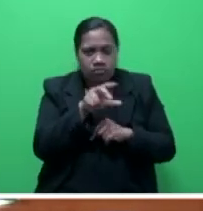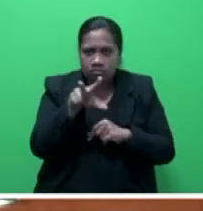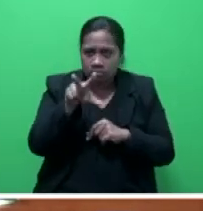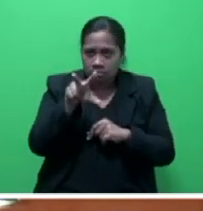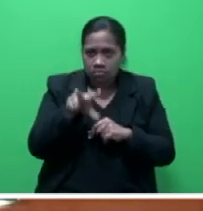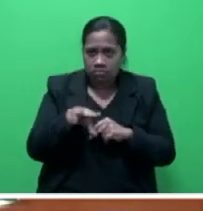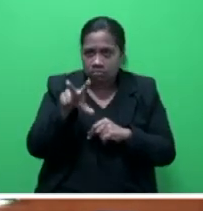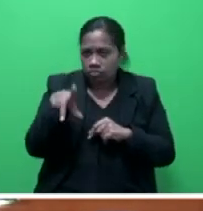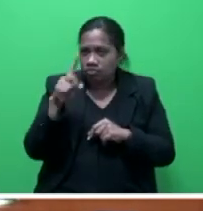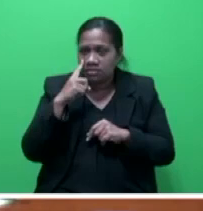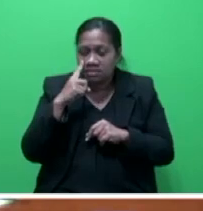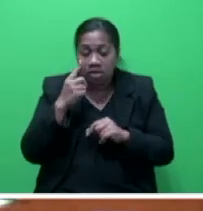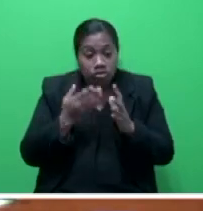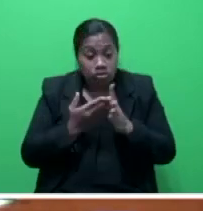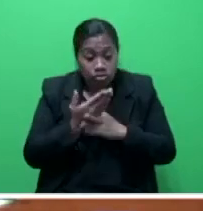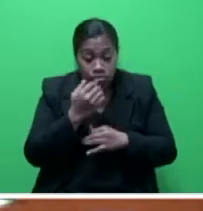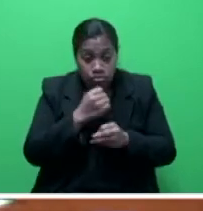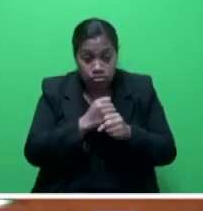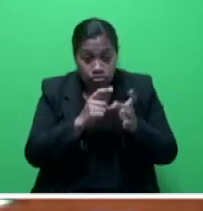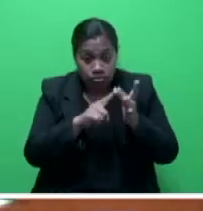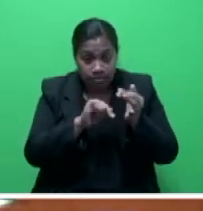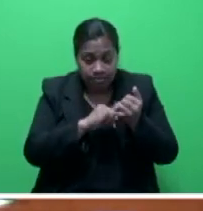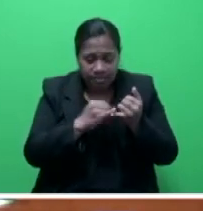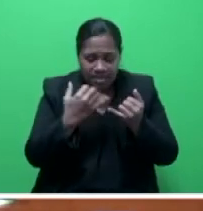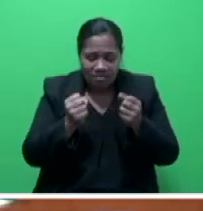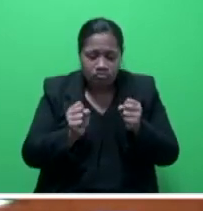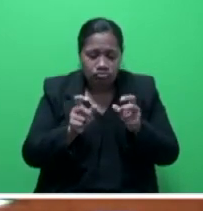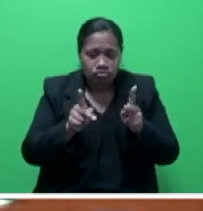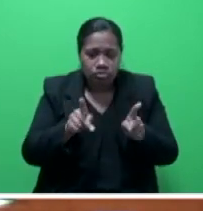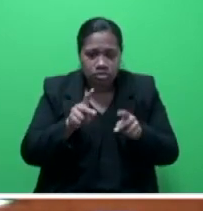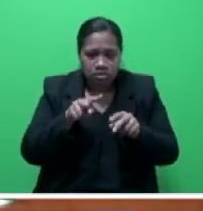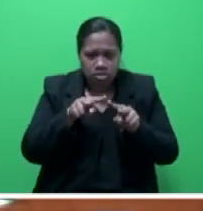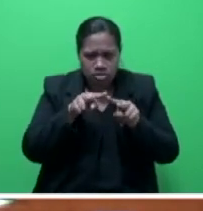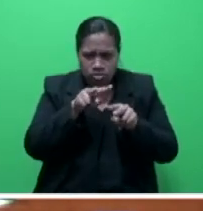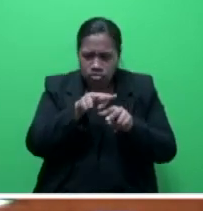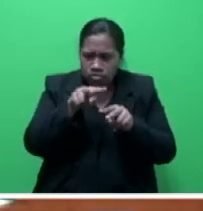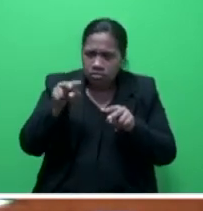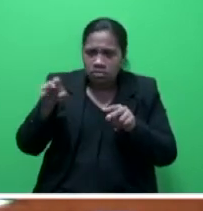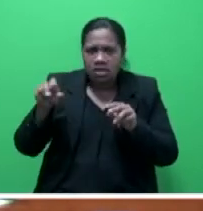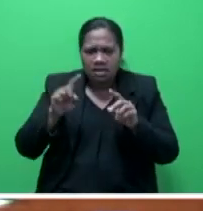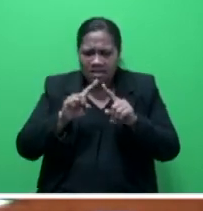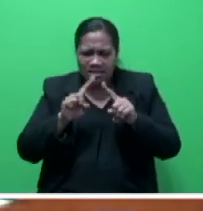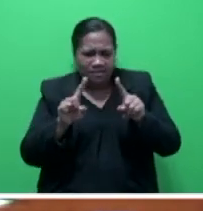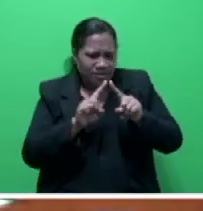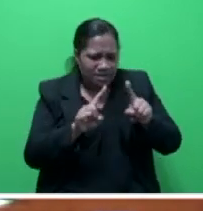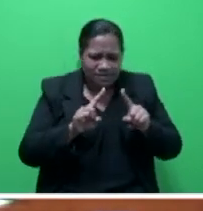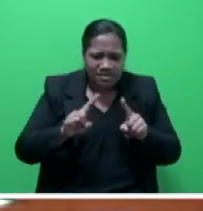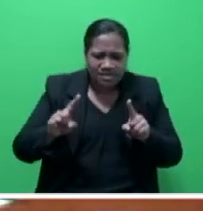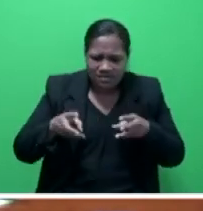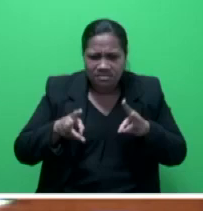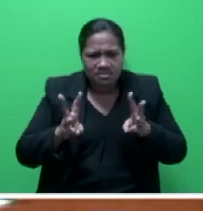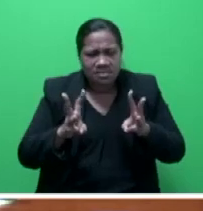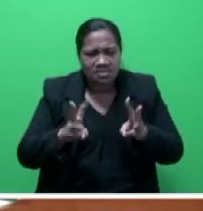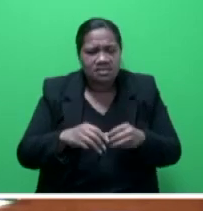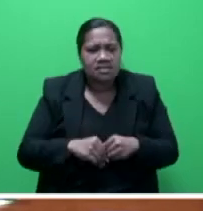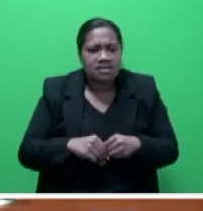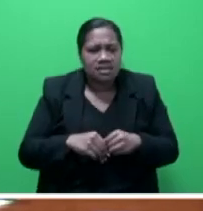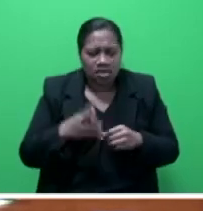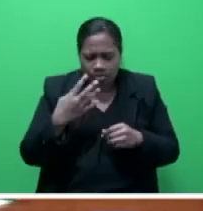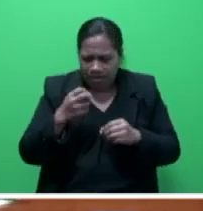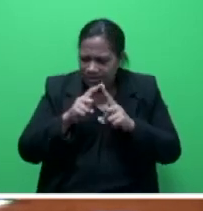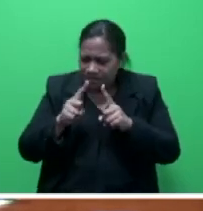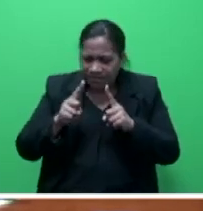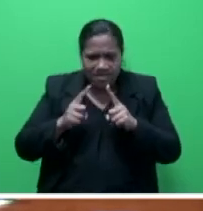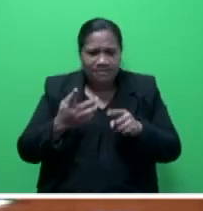files, but through this GIS, it gives us an opportunity to look at things from different lens and to overlay different kinds of information